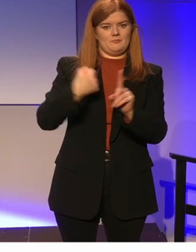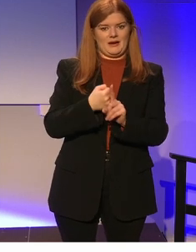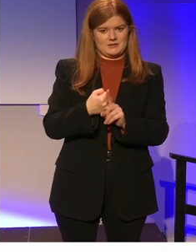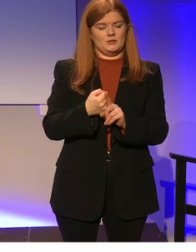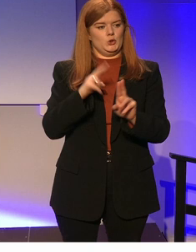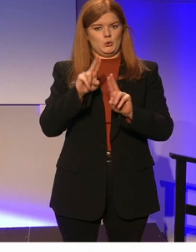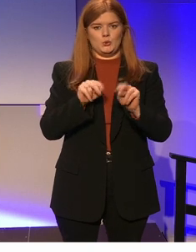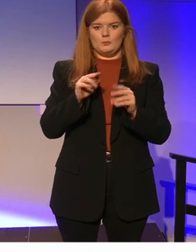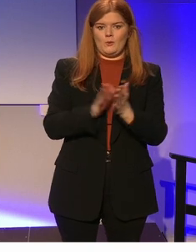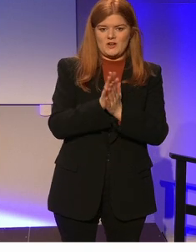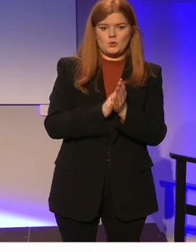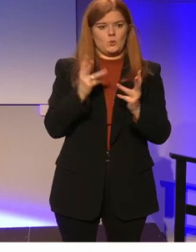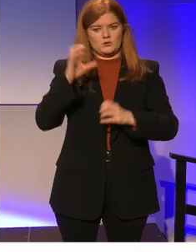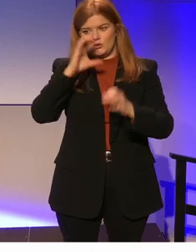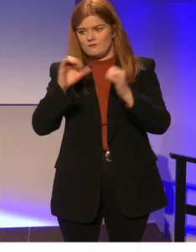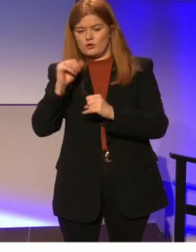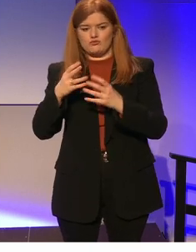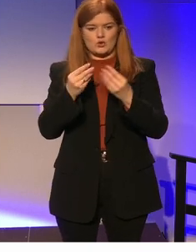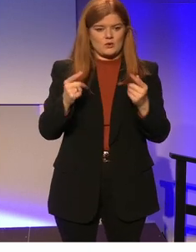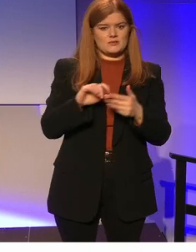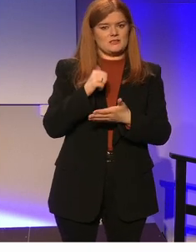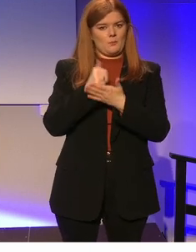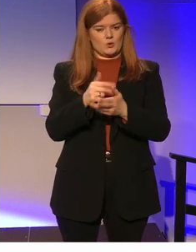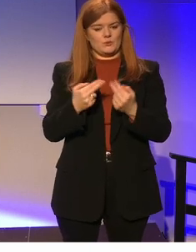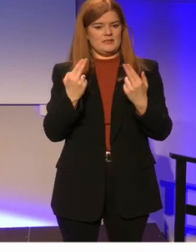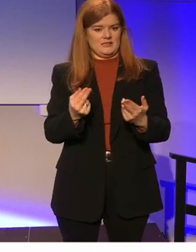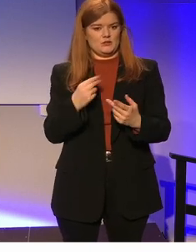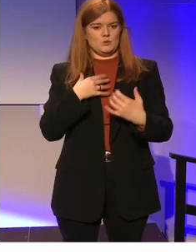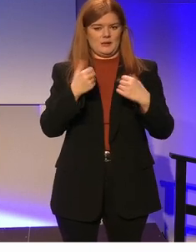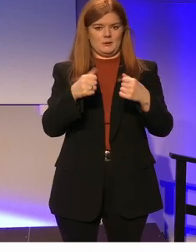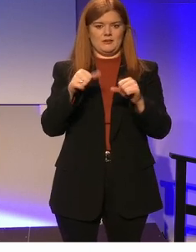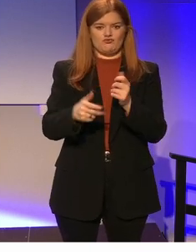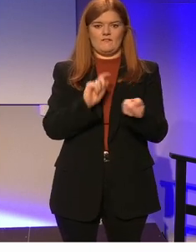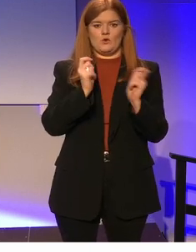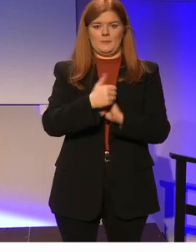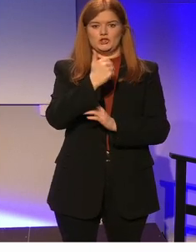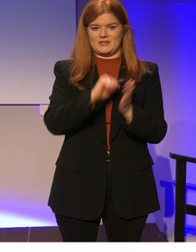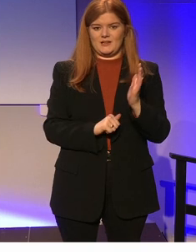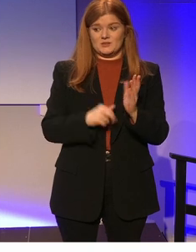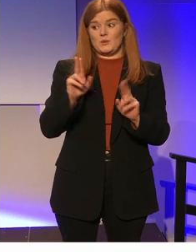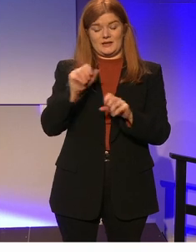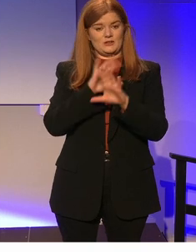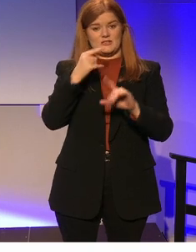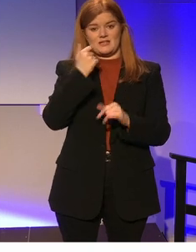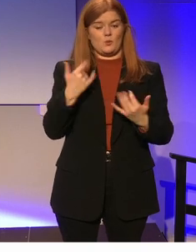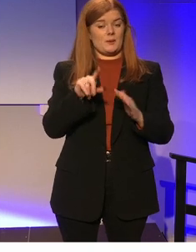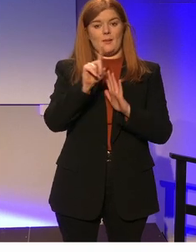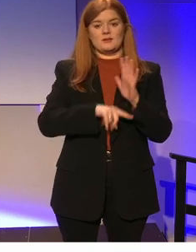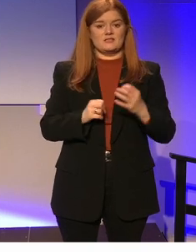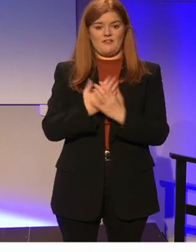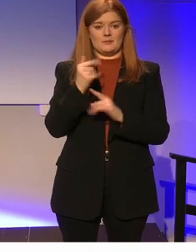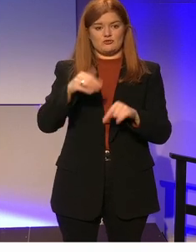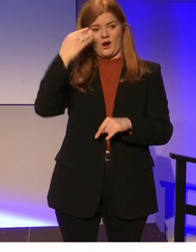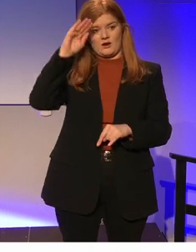finding and identifying resources and supports that were necessary to implement the reform agenda. And we can say that policy development